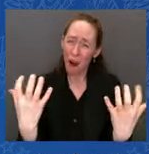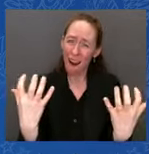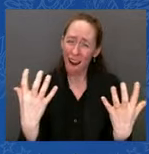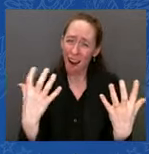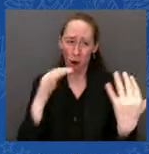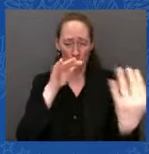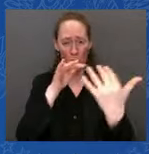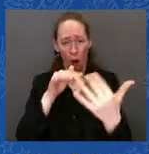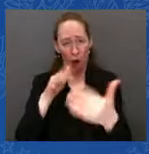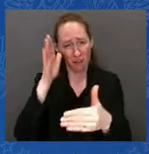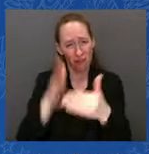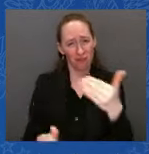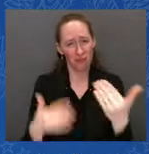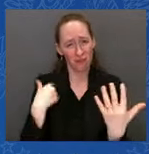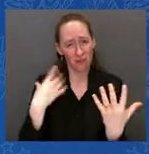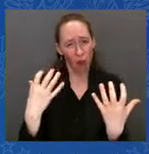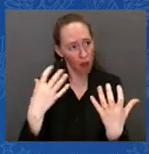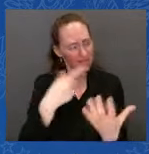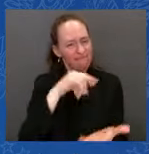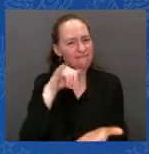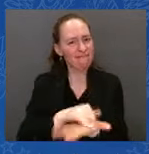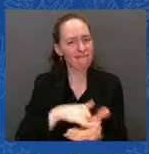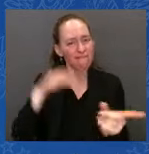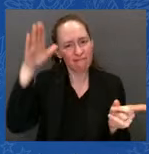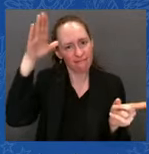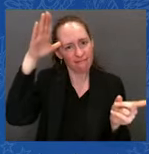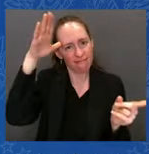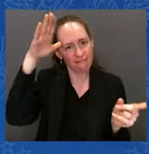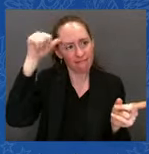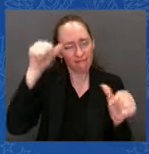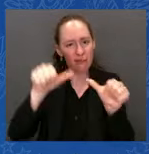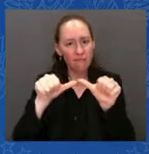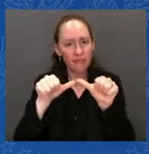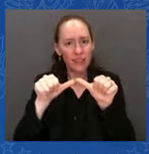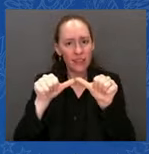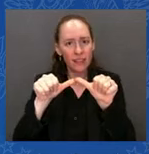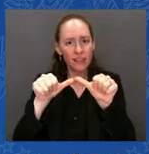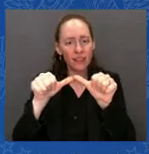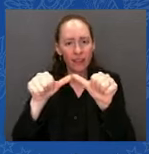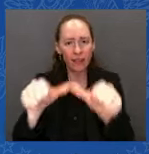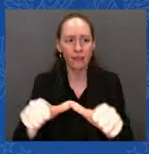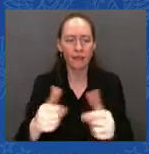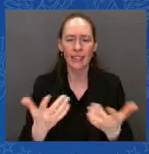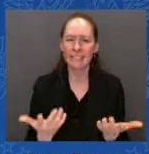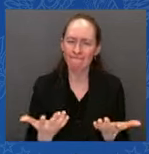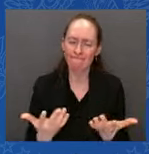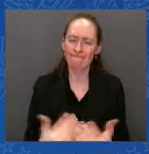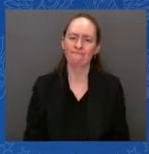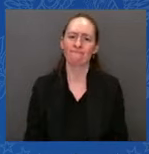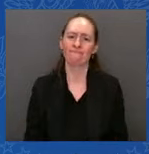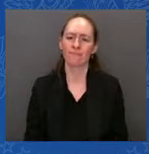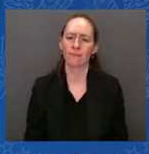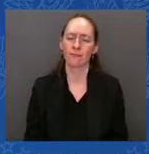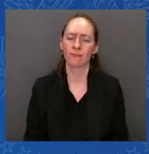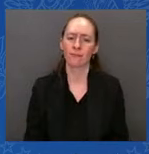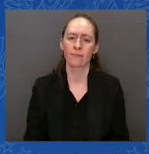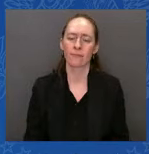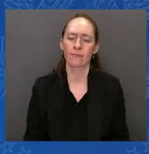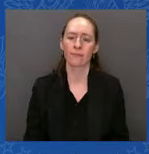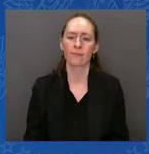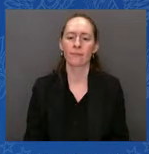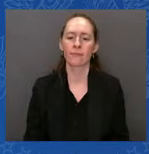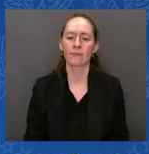You know, our teams do not permit One Nation — we're not going to allow One Nation to steal the neighbor's territory by force.